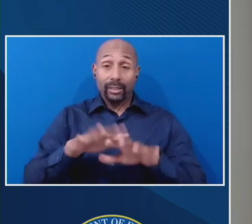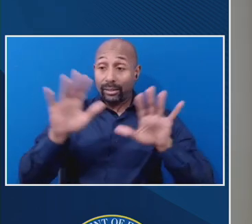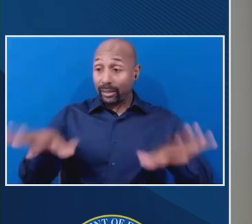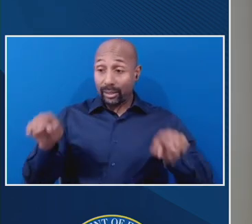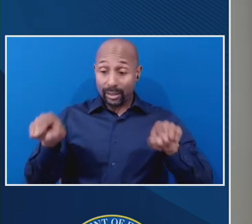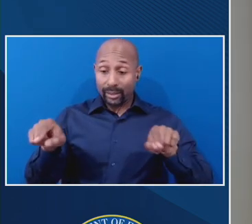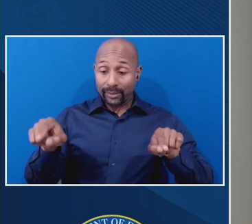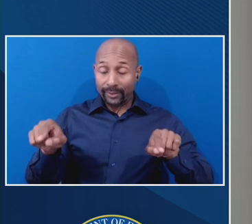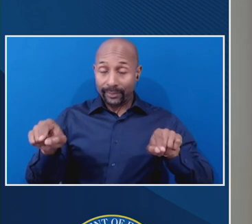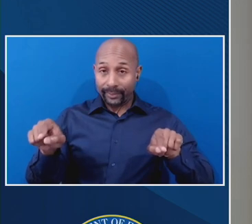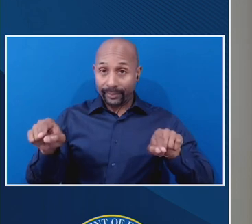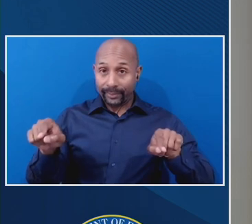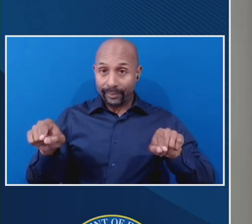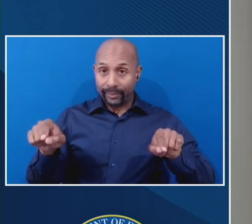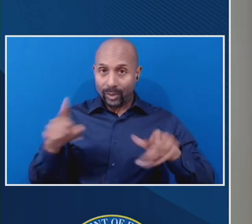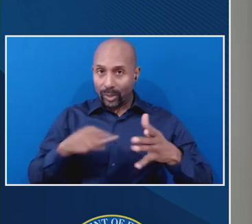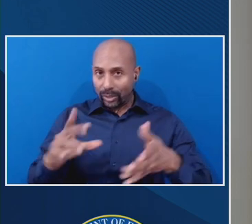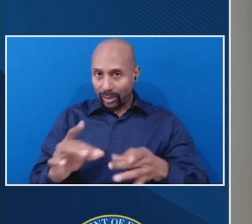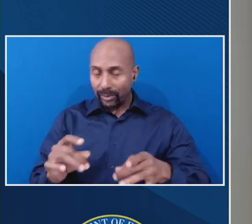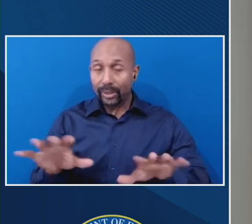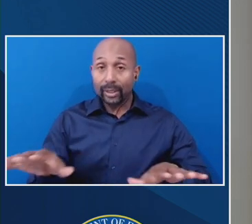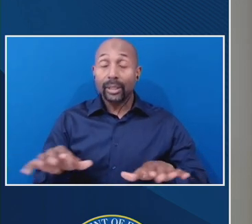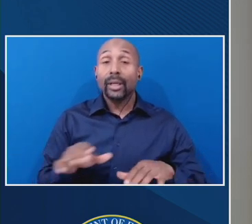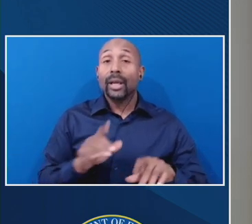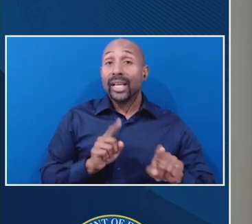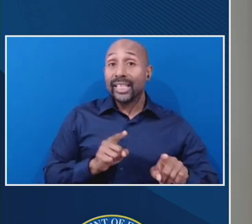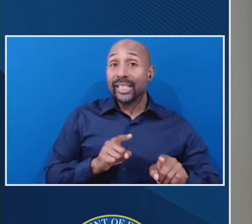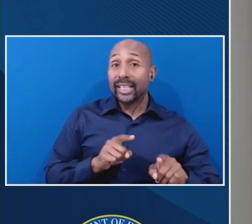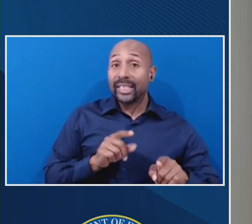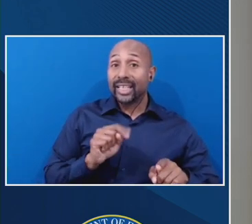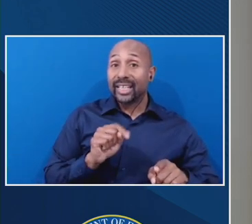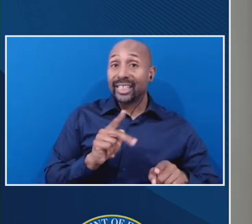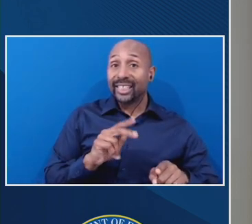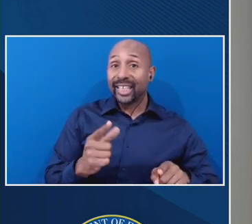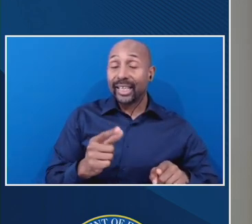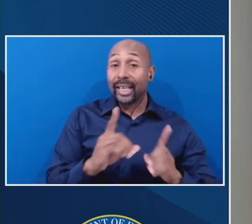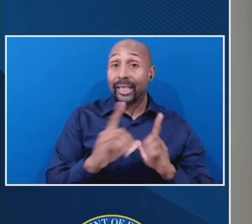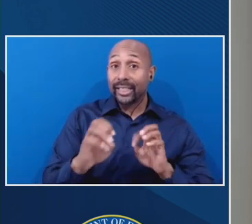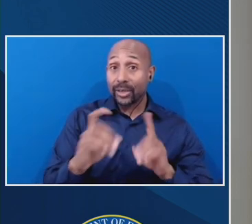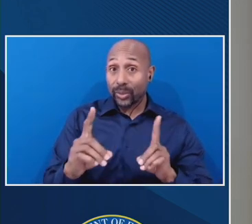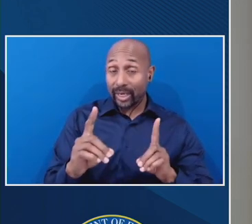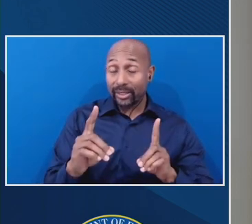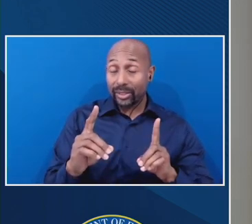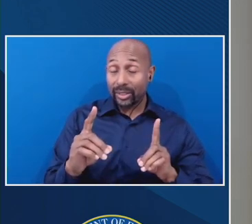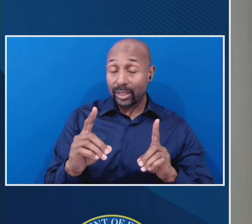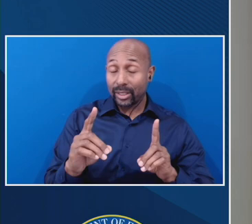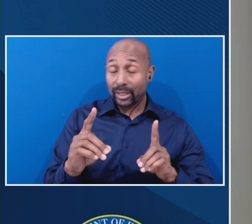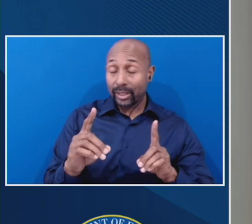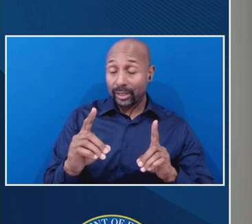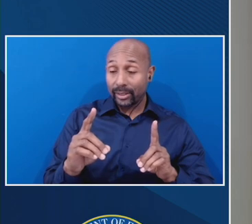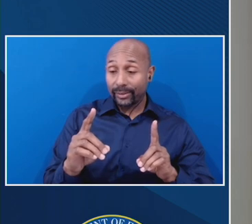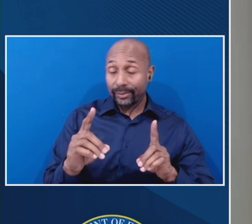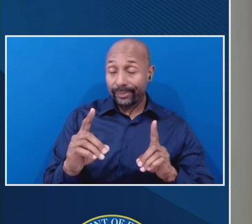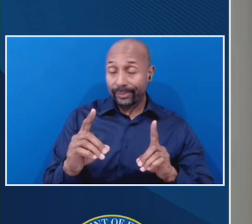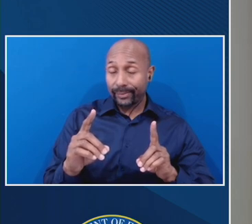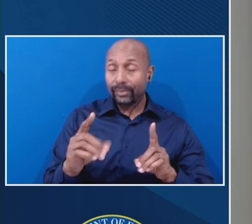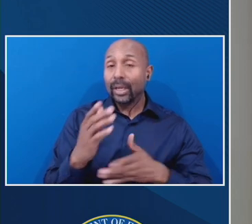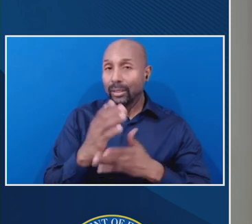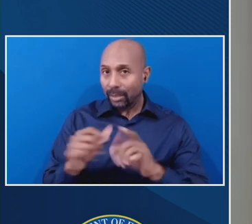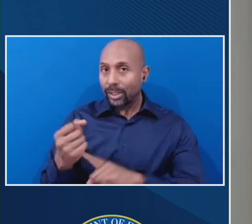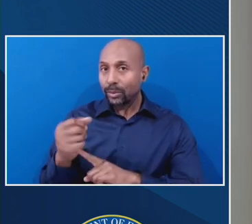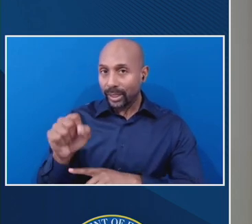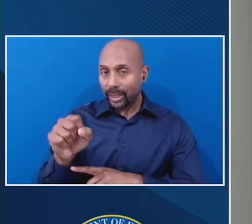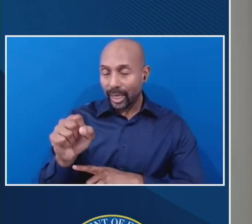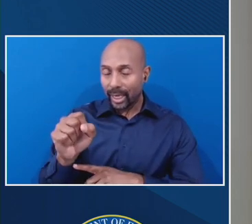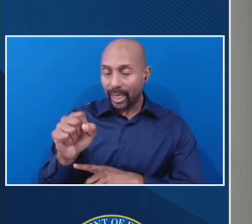attendance taking and distance education is, as I acknowledged that there are cases where it may be